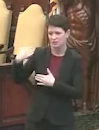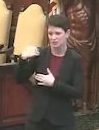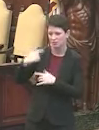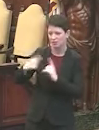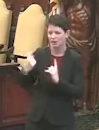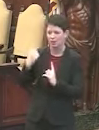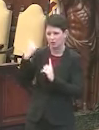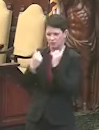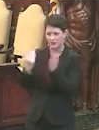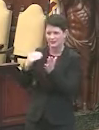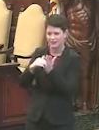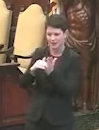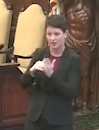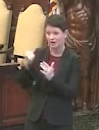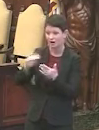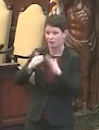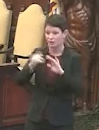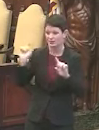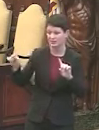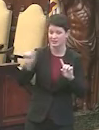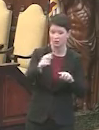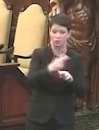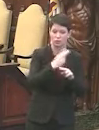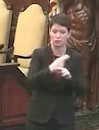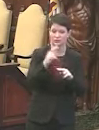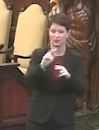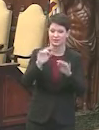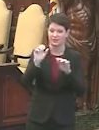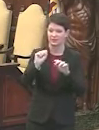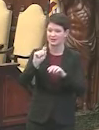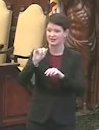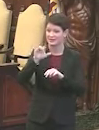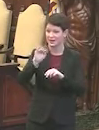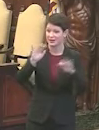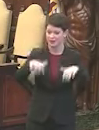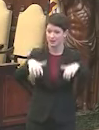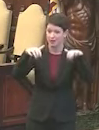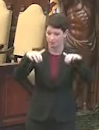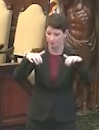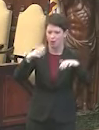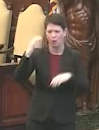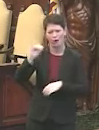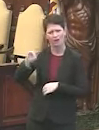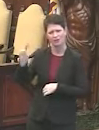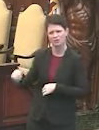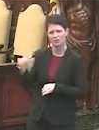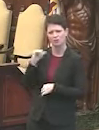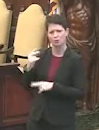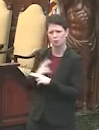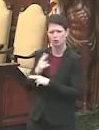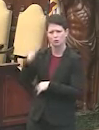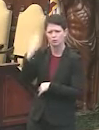but I'd like your thoughts again. Other cities are using their stadiums as vaccination humps. Why isn't Philadelphia?